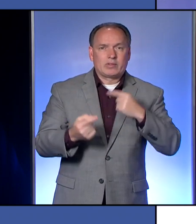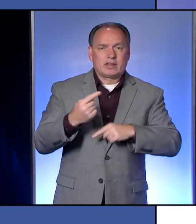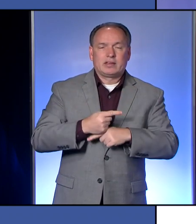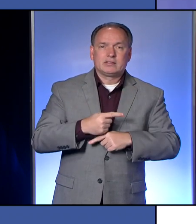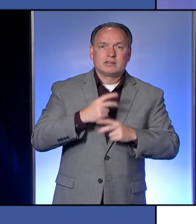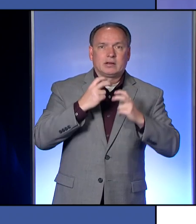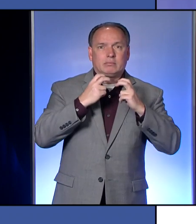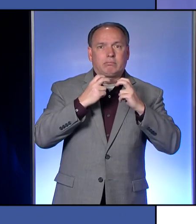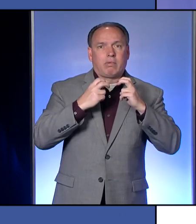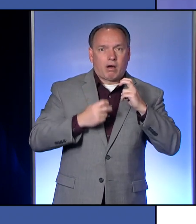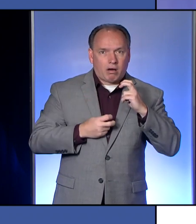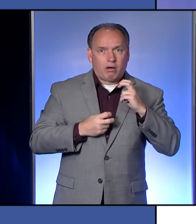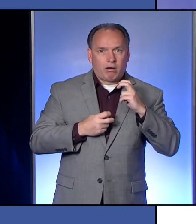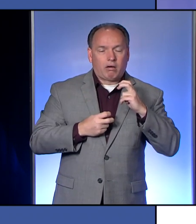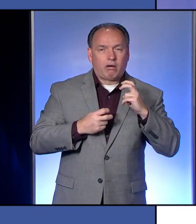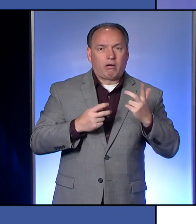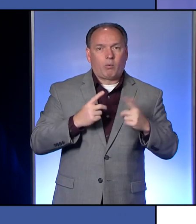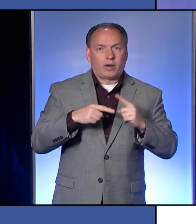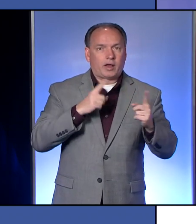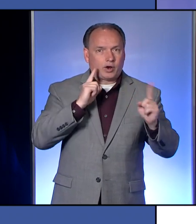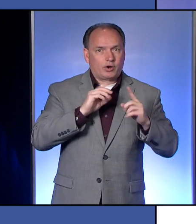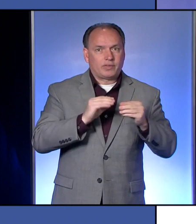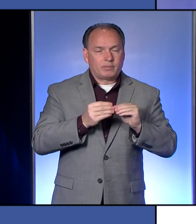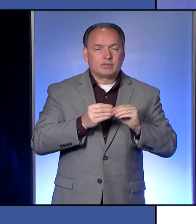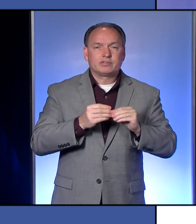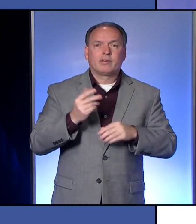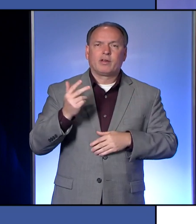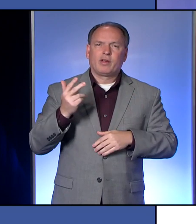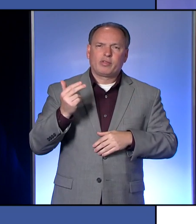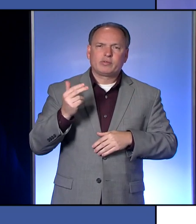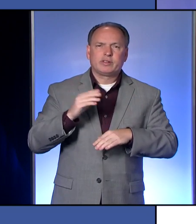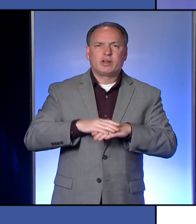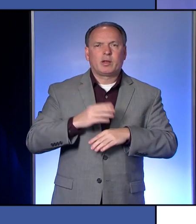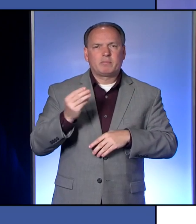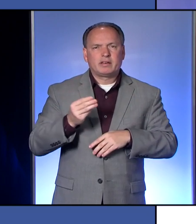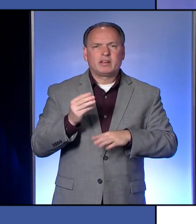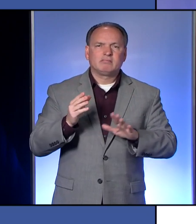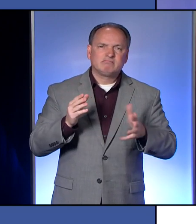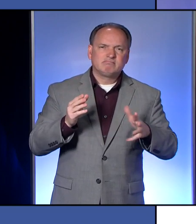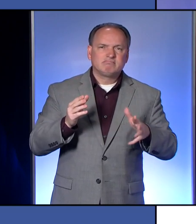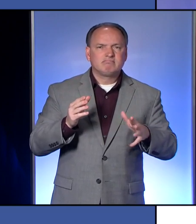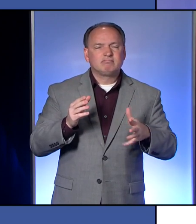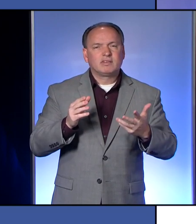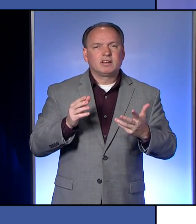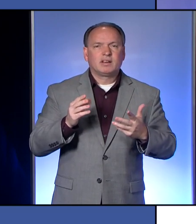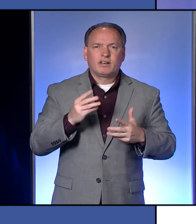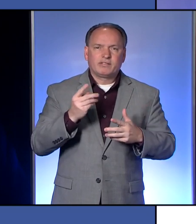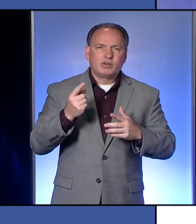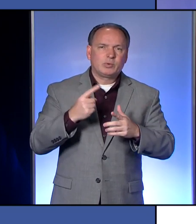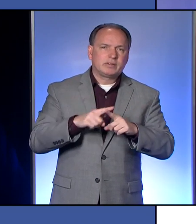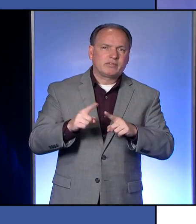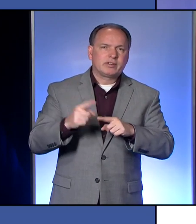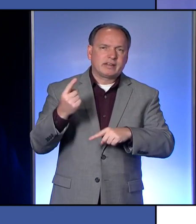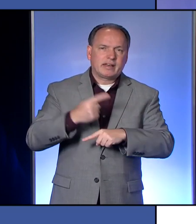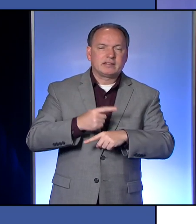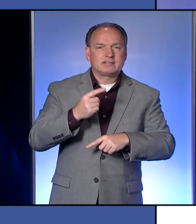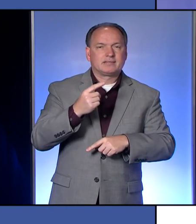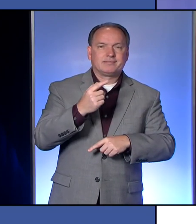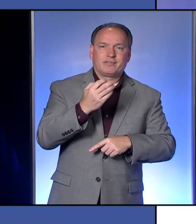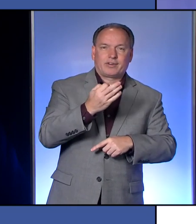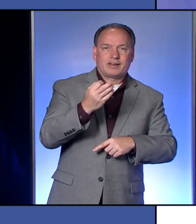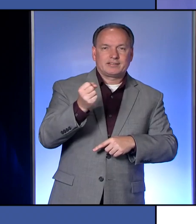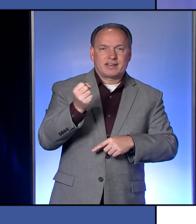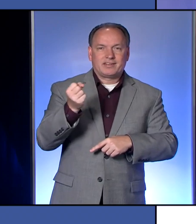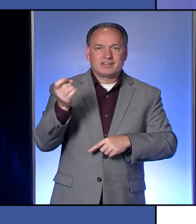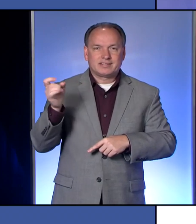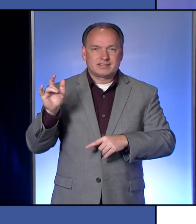been a bit of a shock when I heard the numbers. 13 on Monday, not so much. It was over a few different days. We knew the numbers